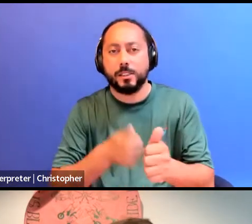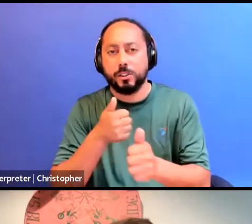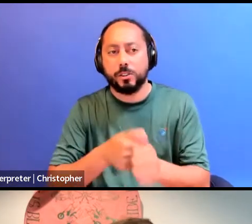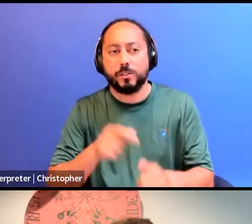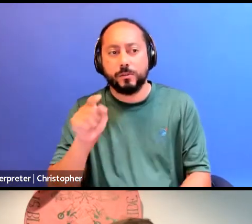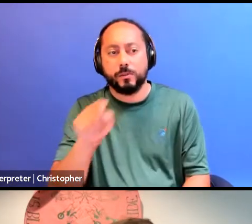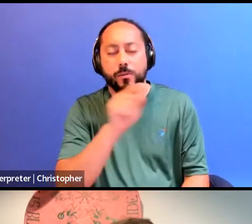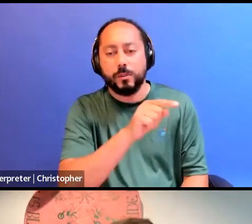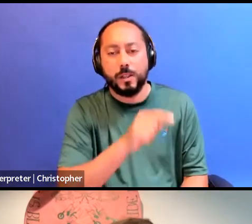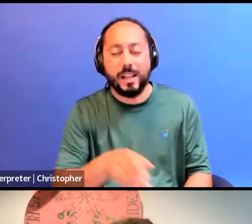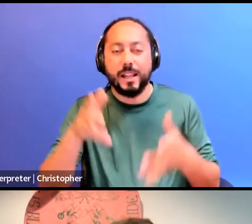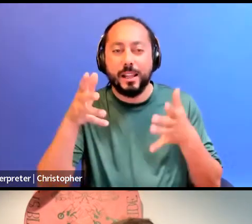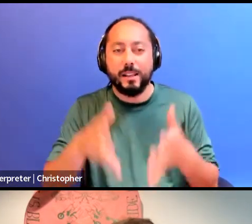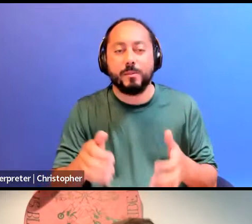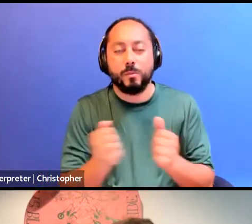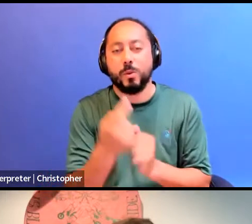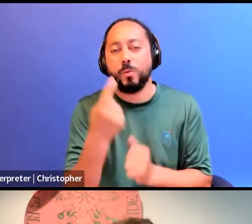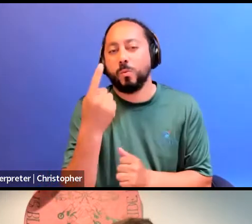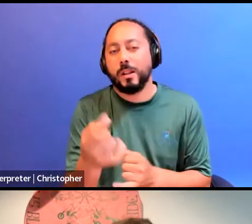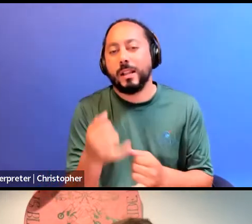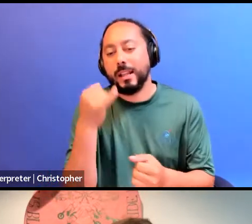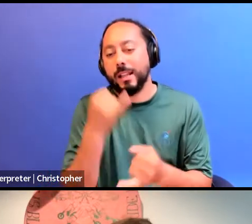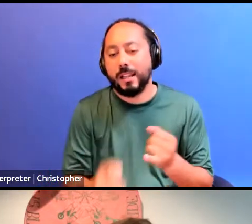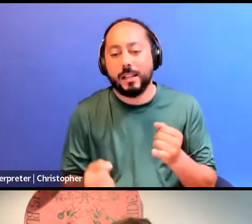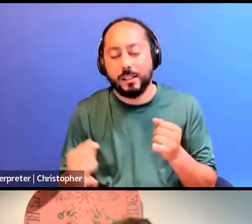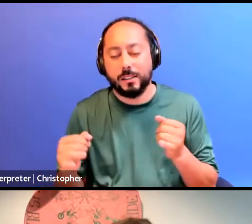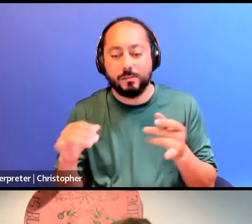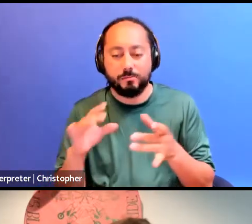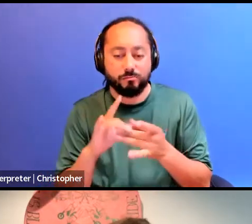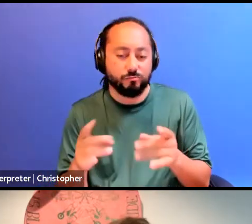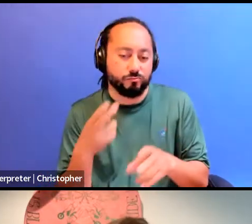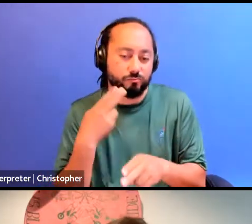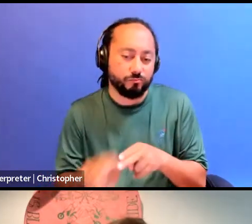to leave us with one last brief